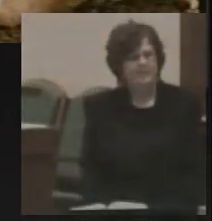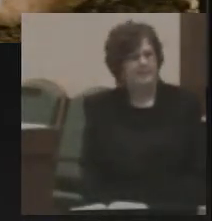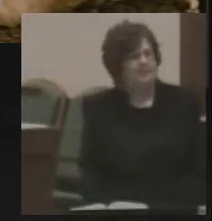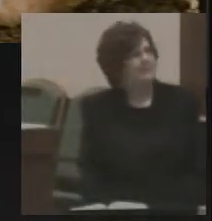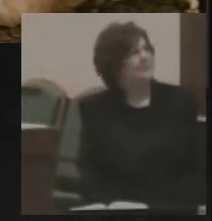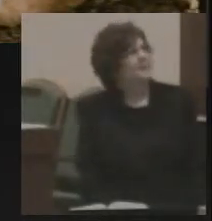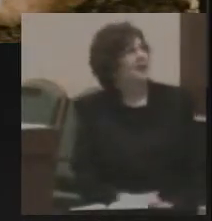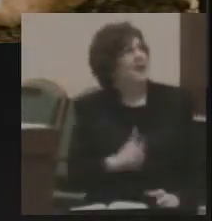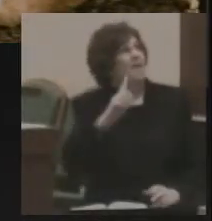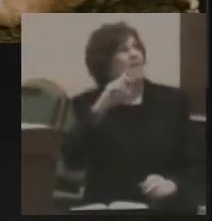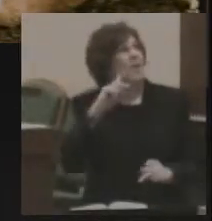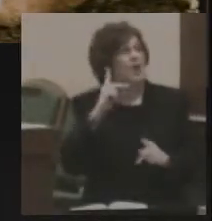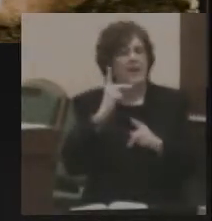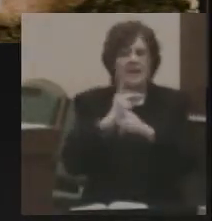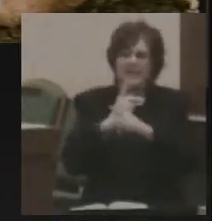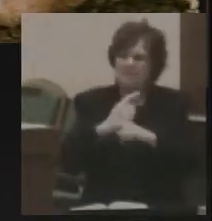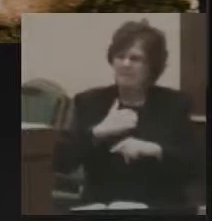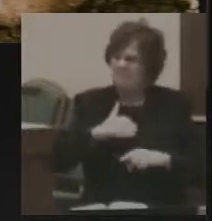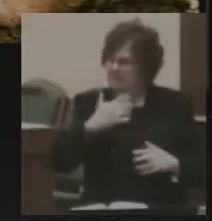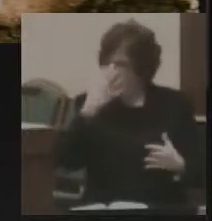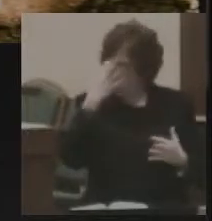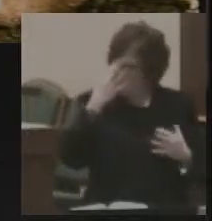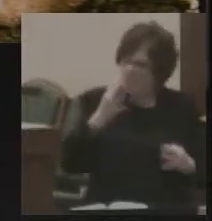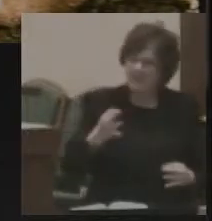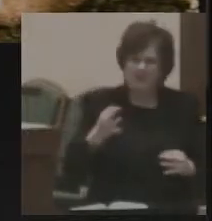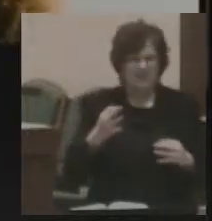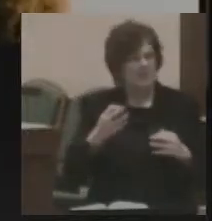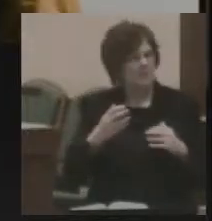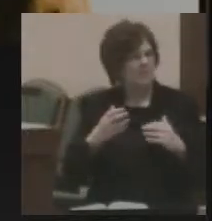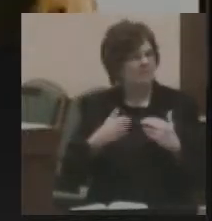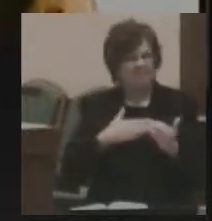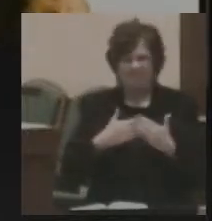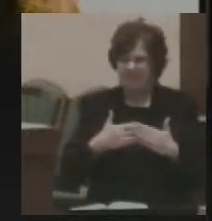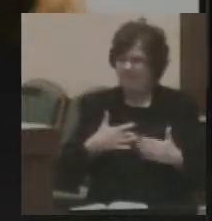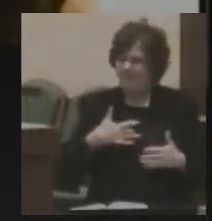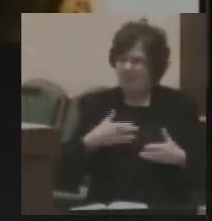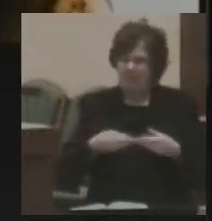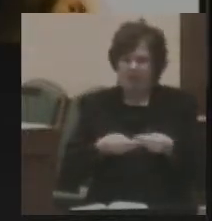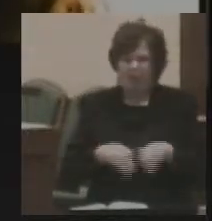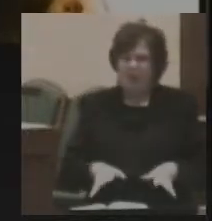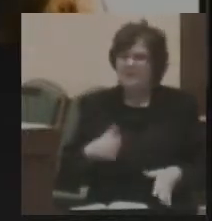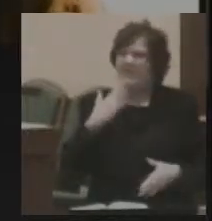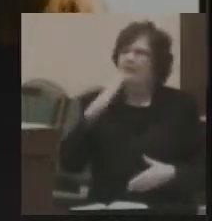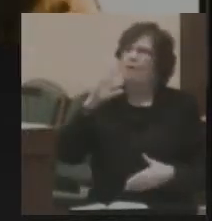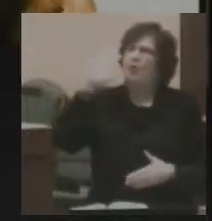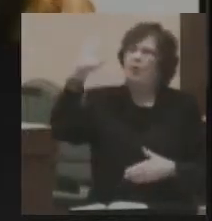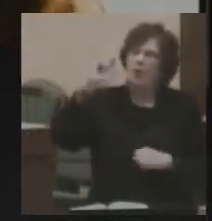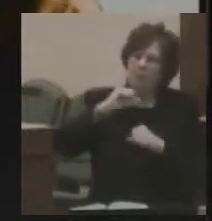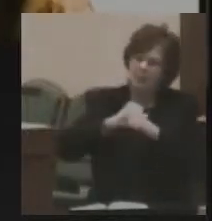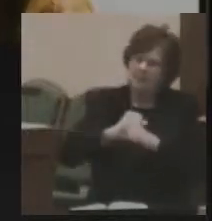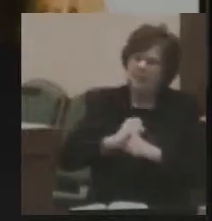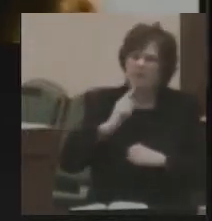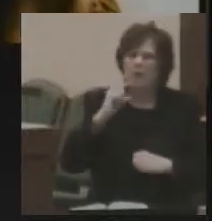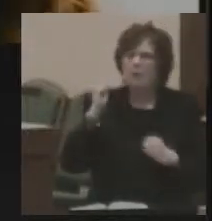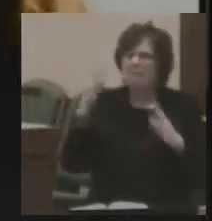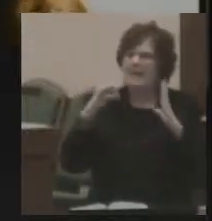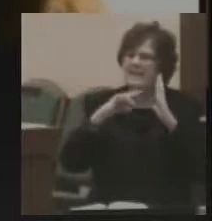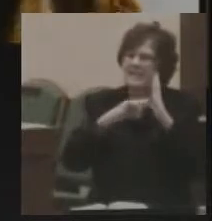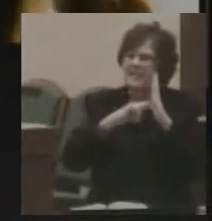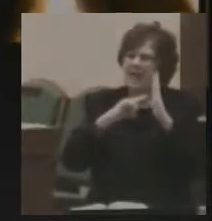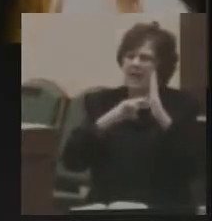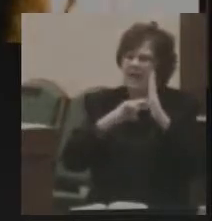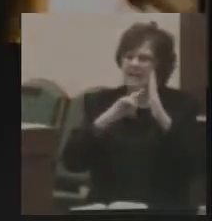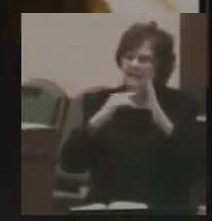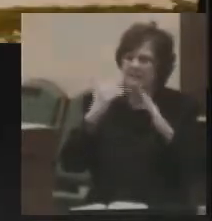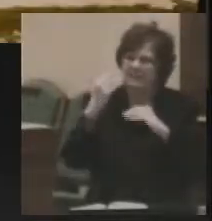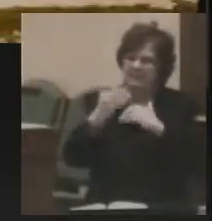And for keeping me resolute when all around seem lost. Thank you for your protection and for your many signs along the way.